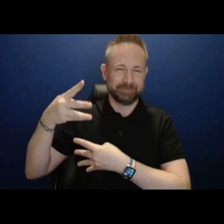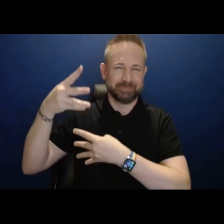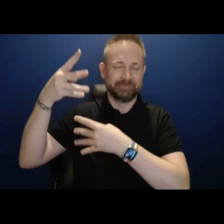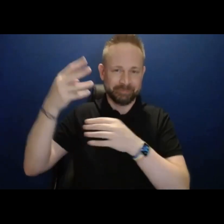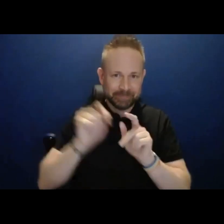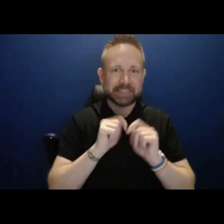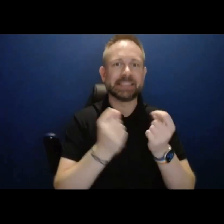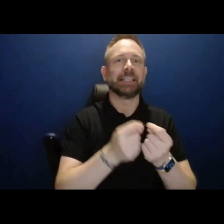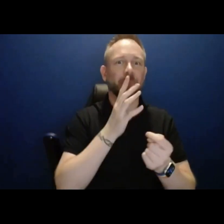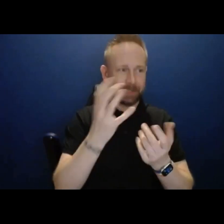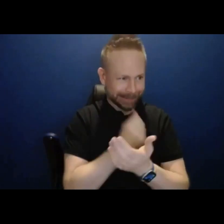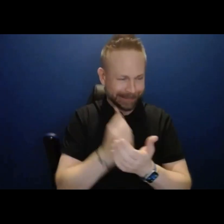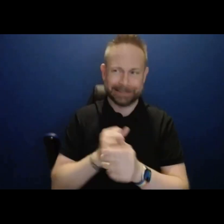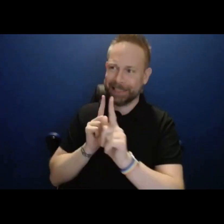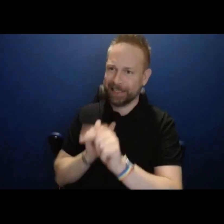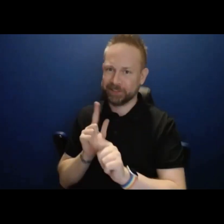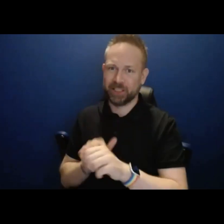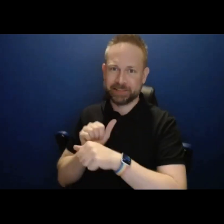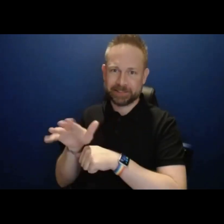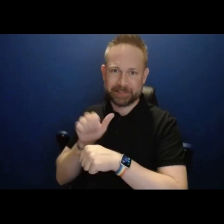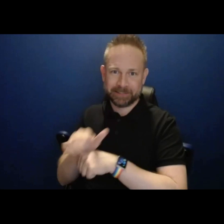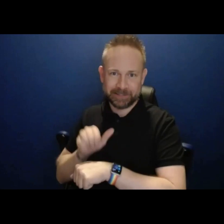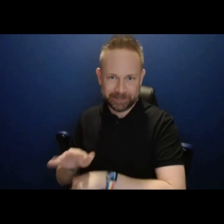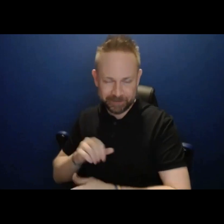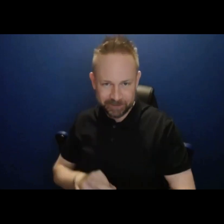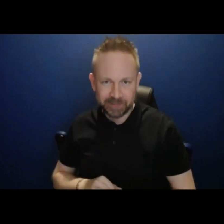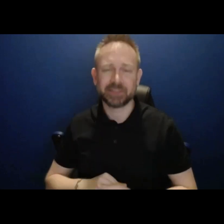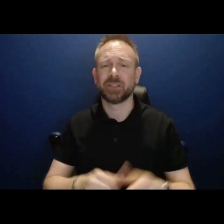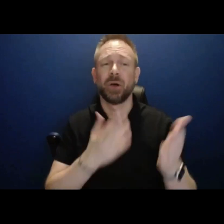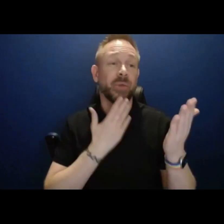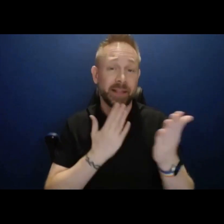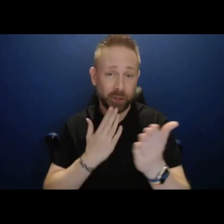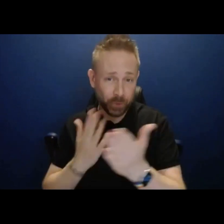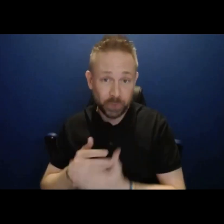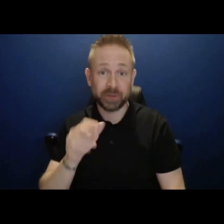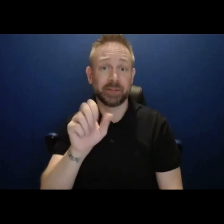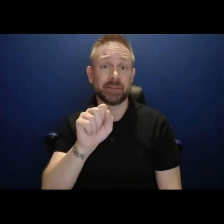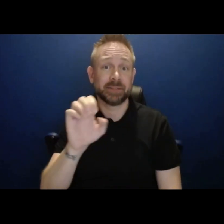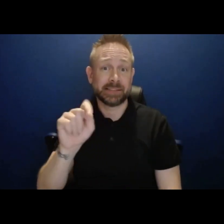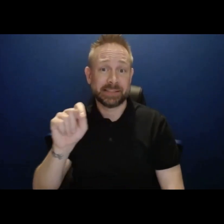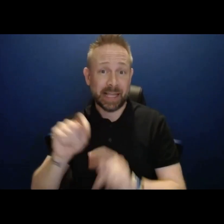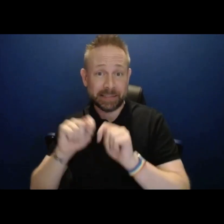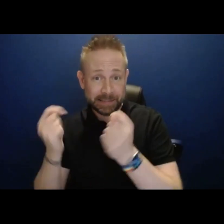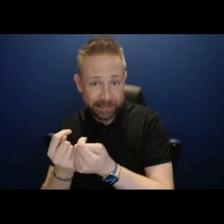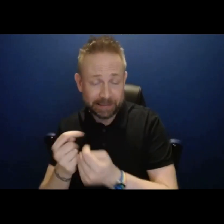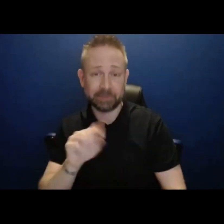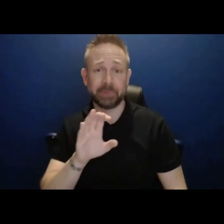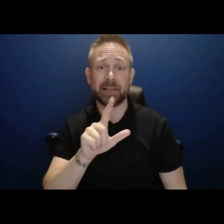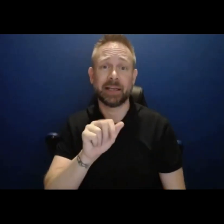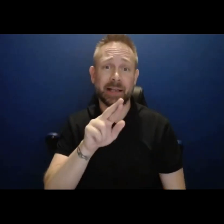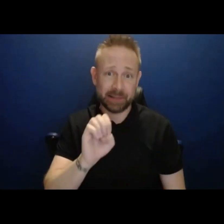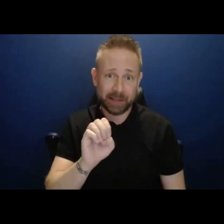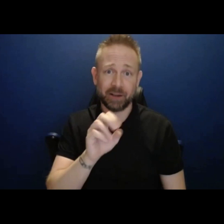out to folks. I'd like to thank the SET team, our panelists, Claire Grant, and our ASL